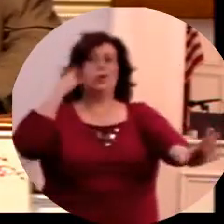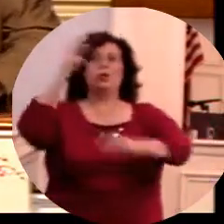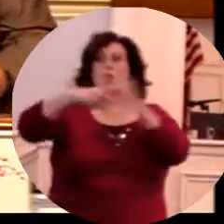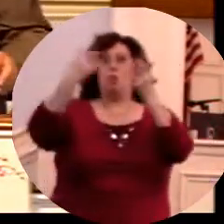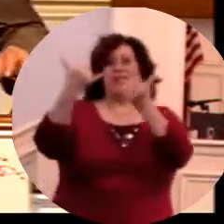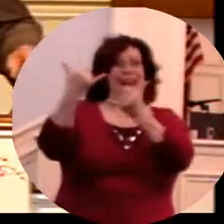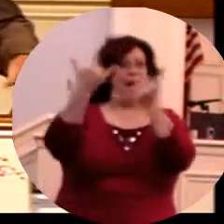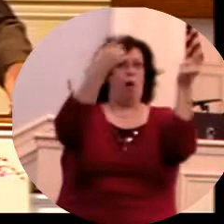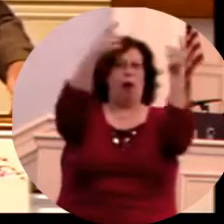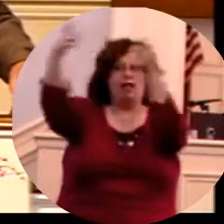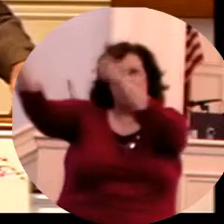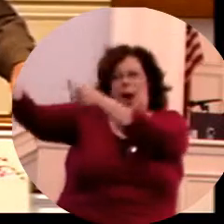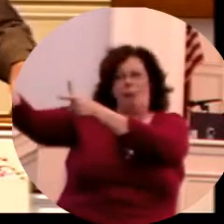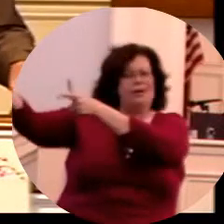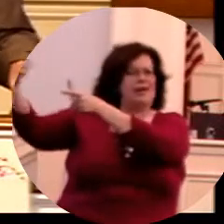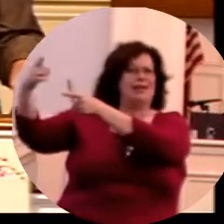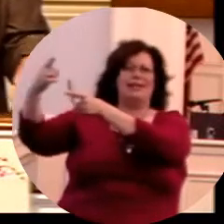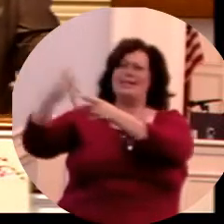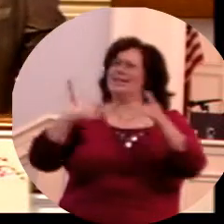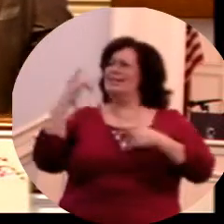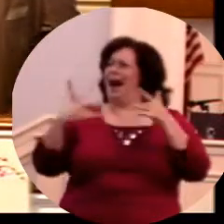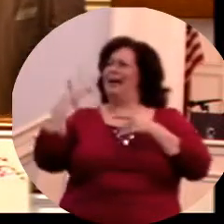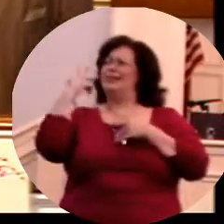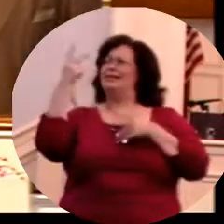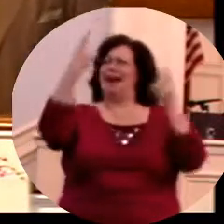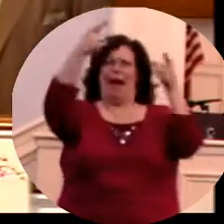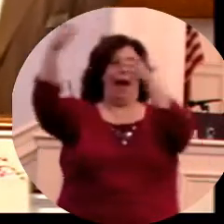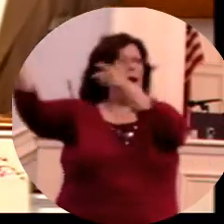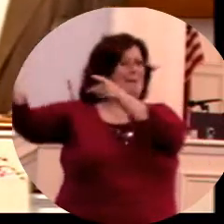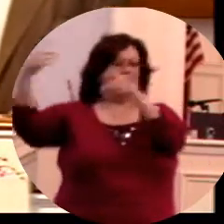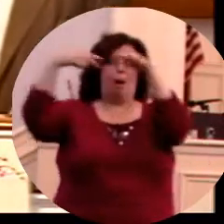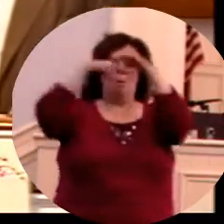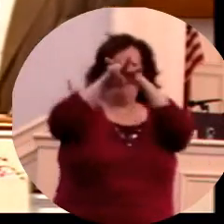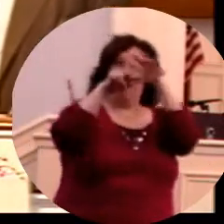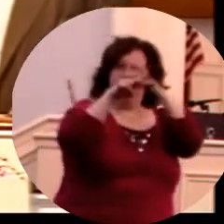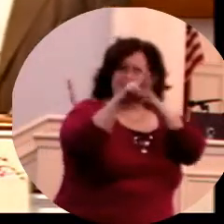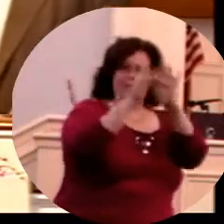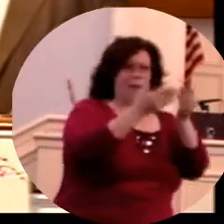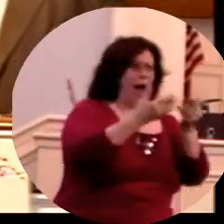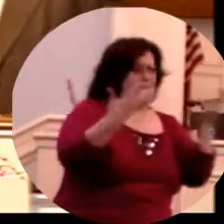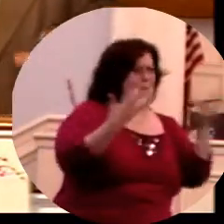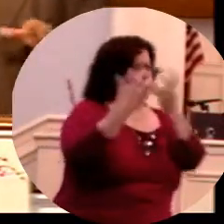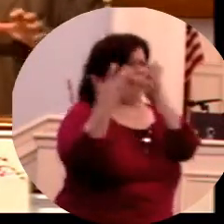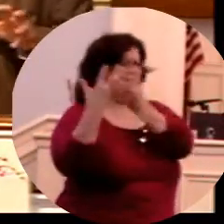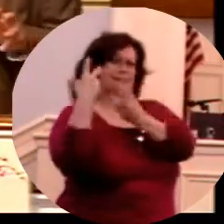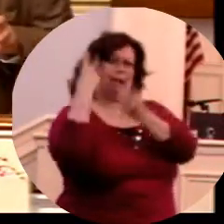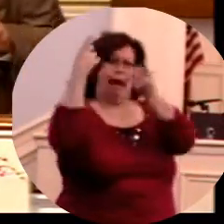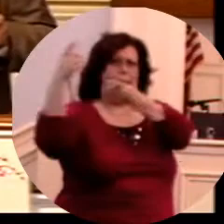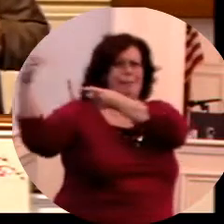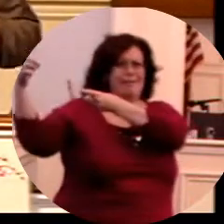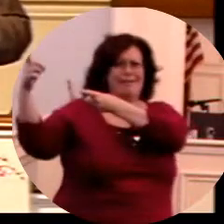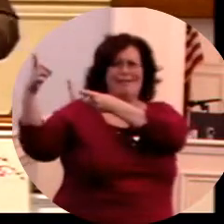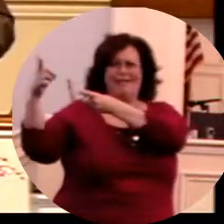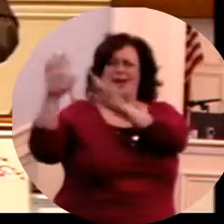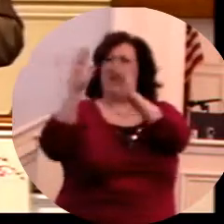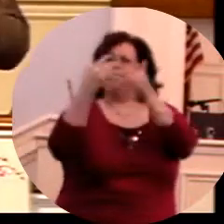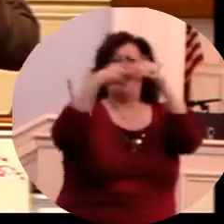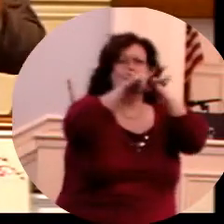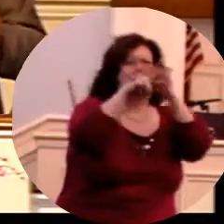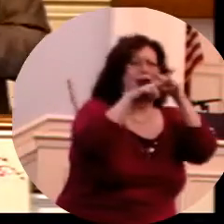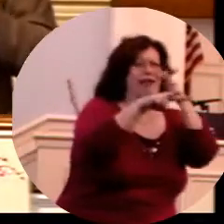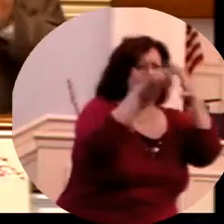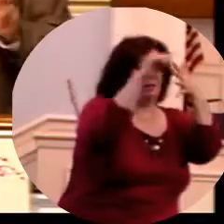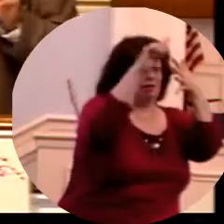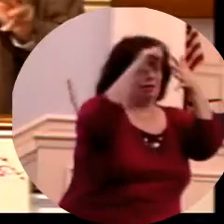exciting days we're living in, prophetic days, and there's all of the, all of the